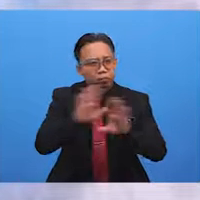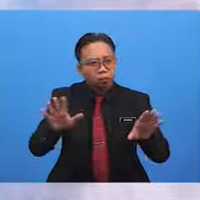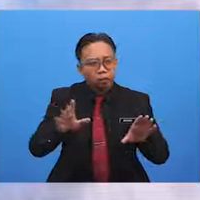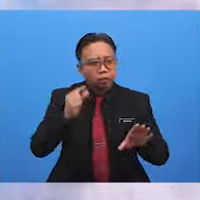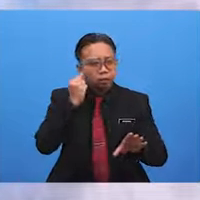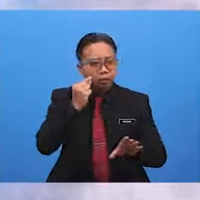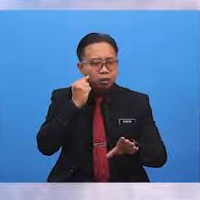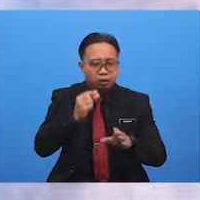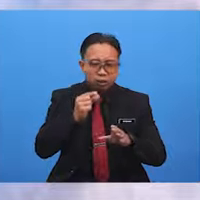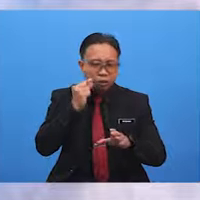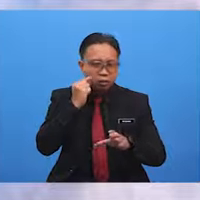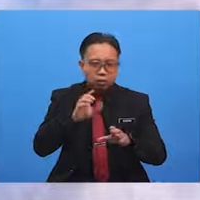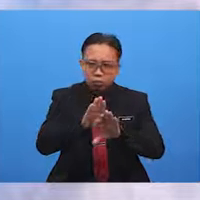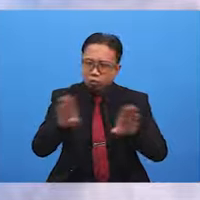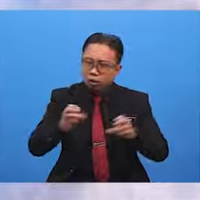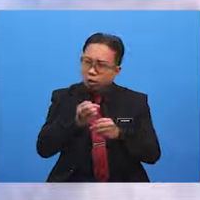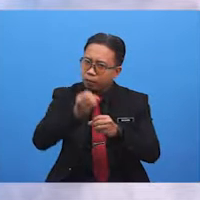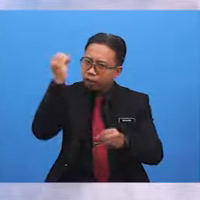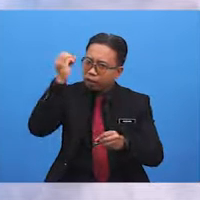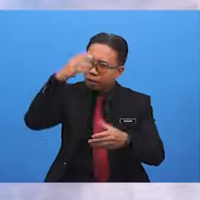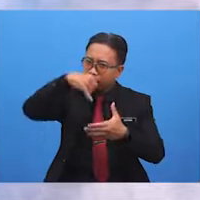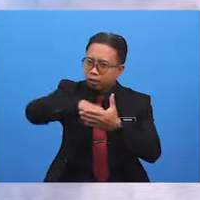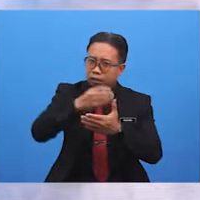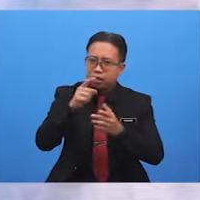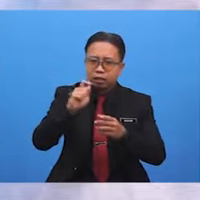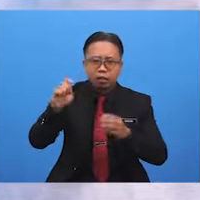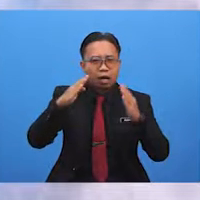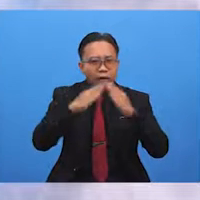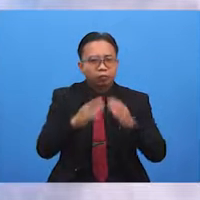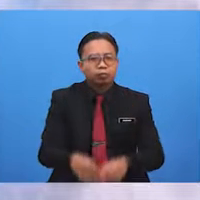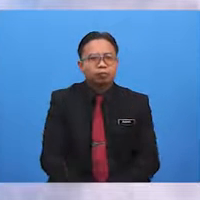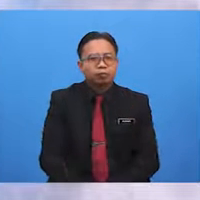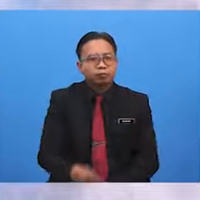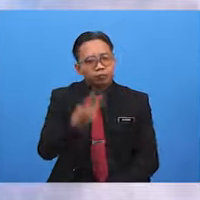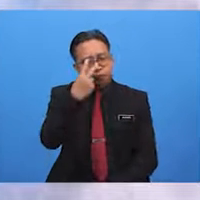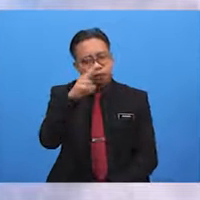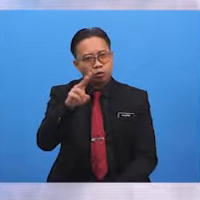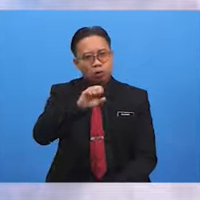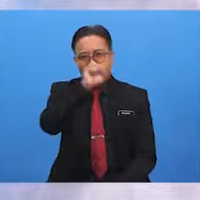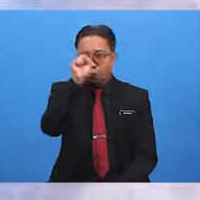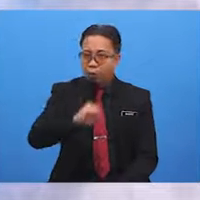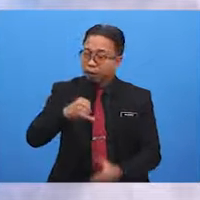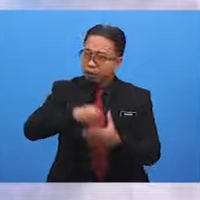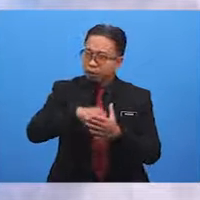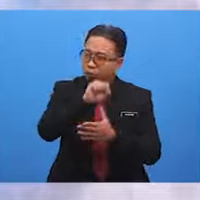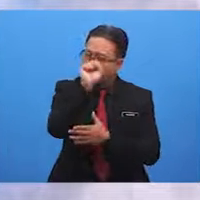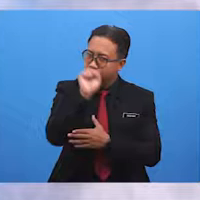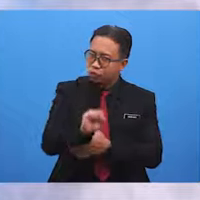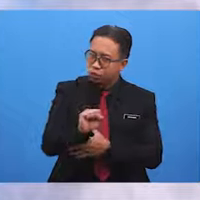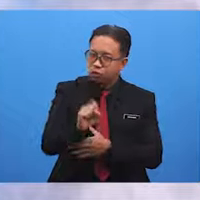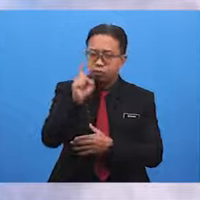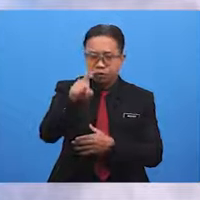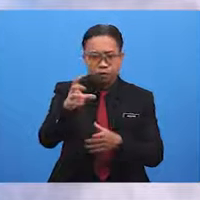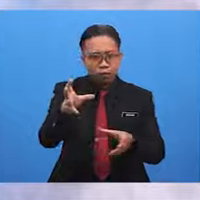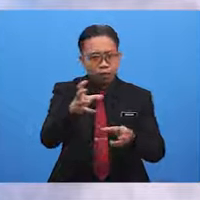umbrella in the house? When you see the word why in a question, you will get